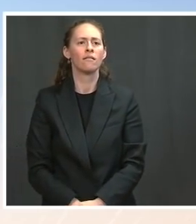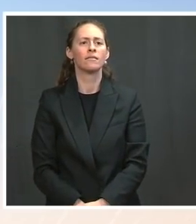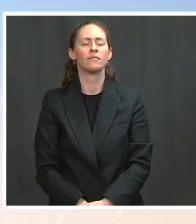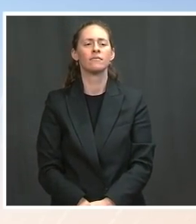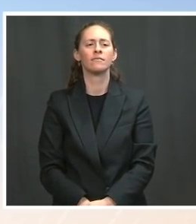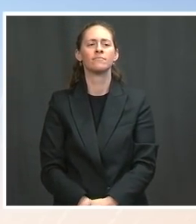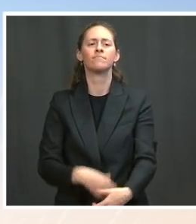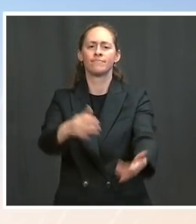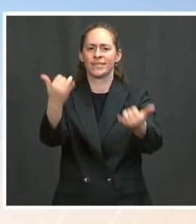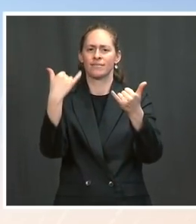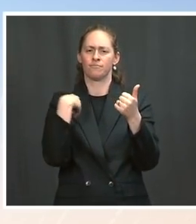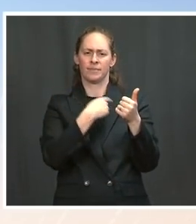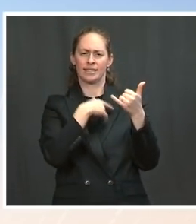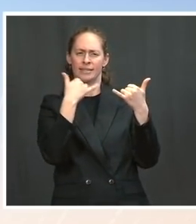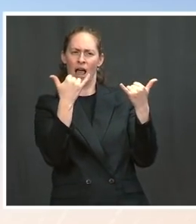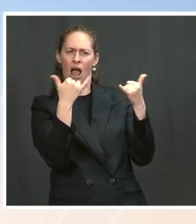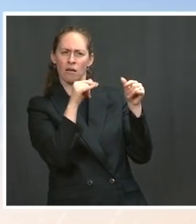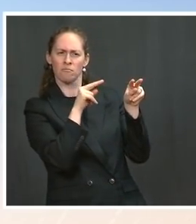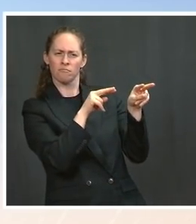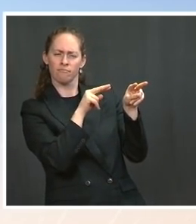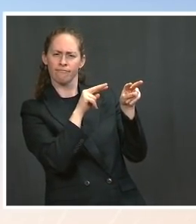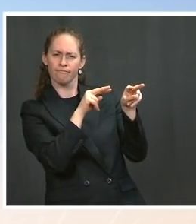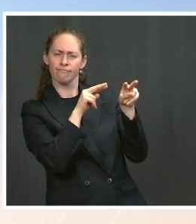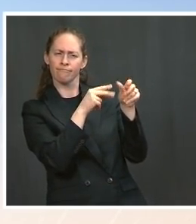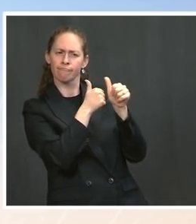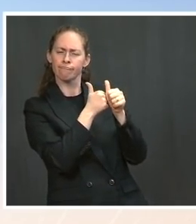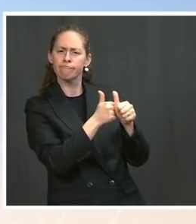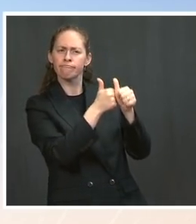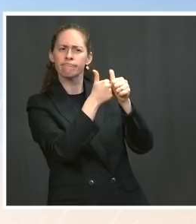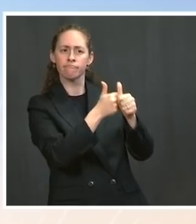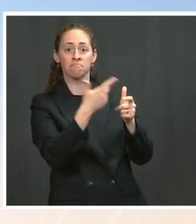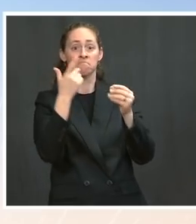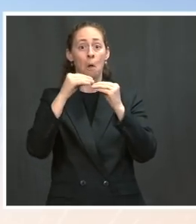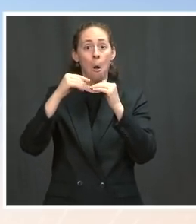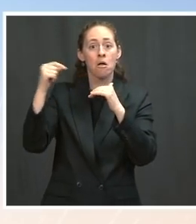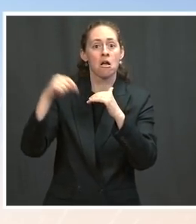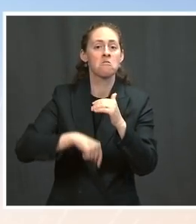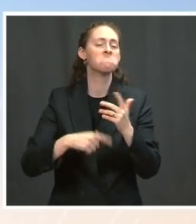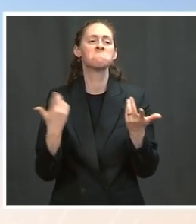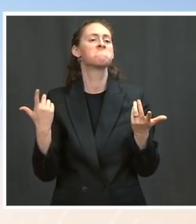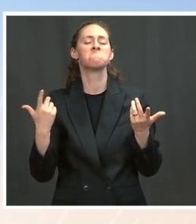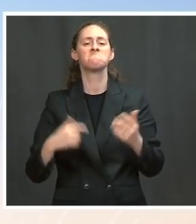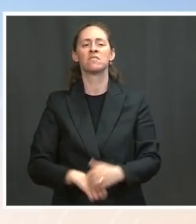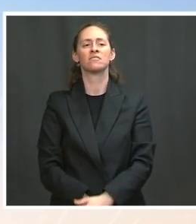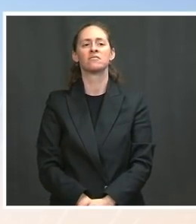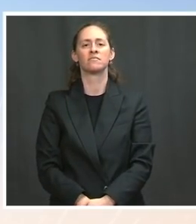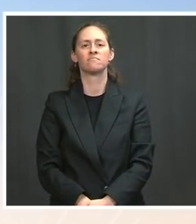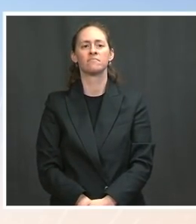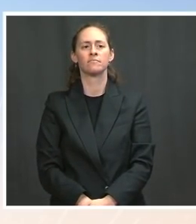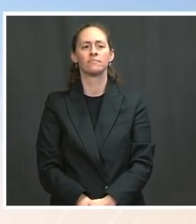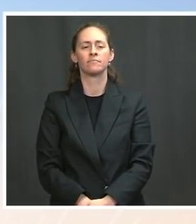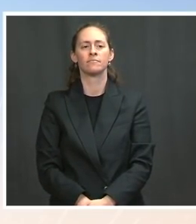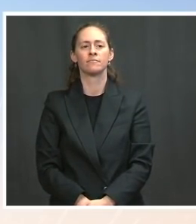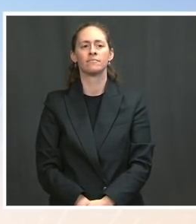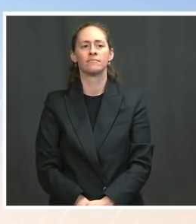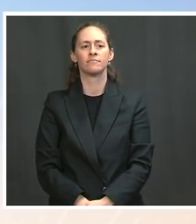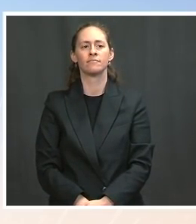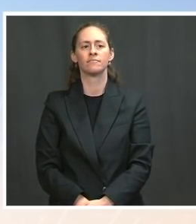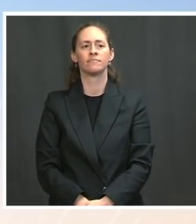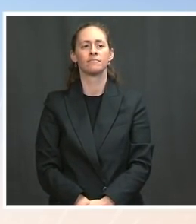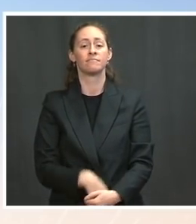reaction to the legal actions that were announced today. I will say that, again, it's a reminder, as was the